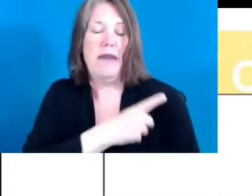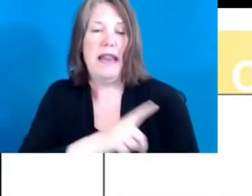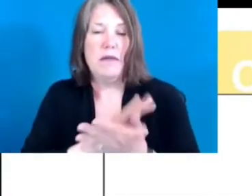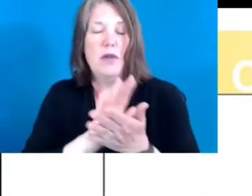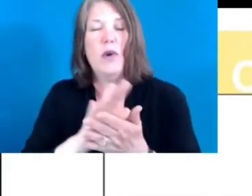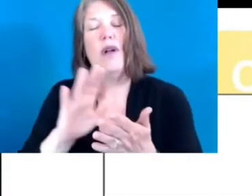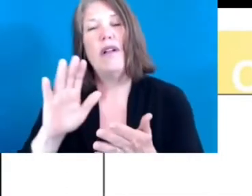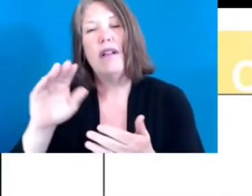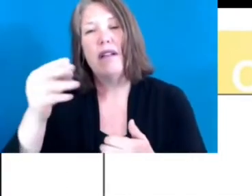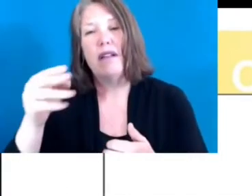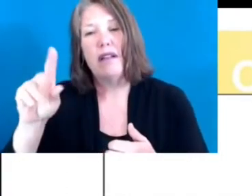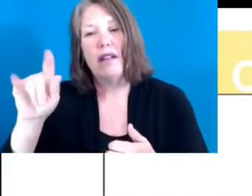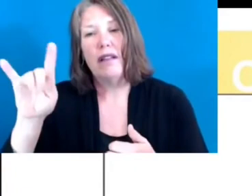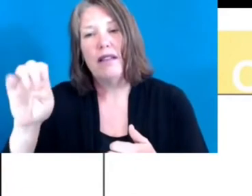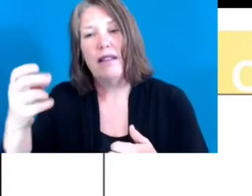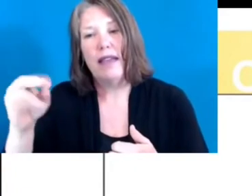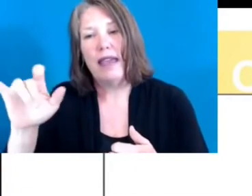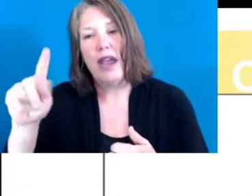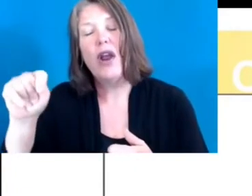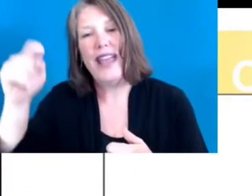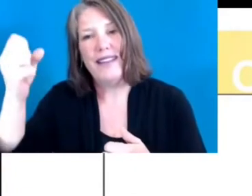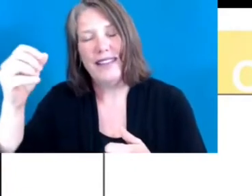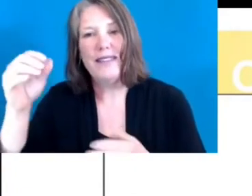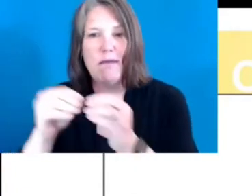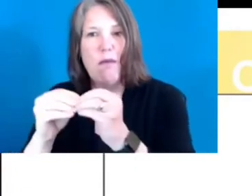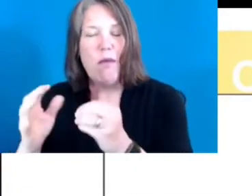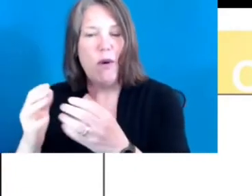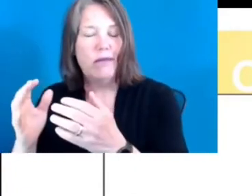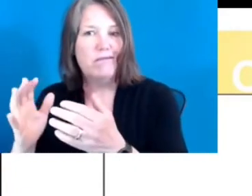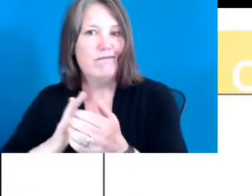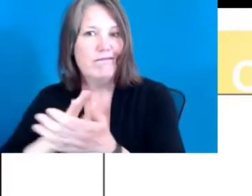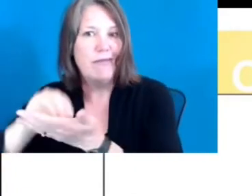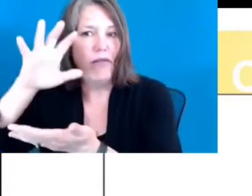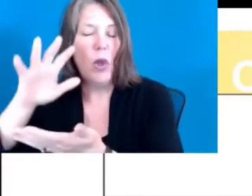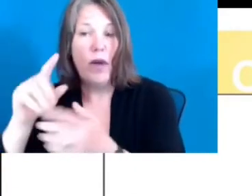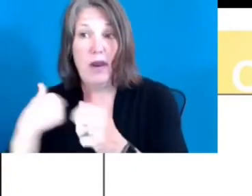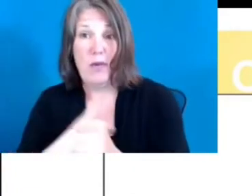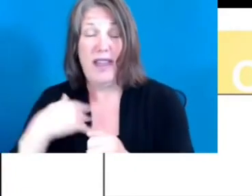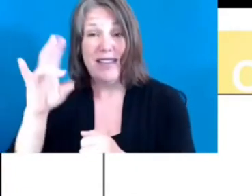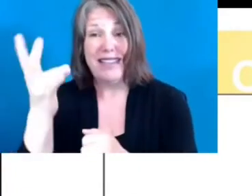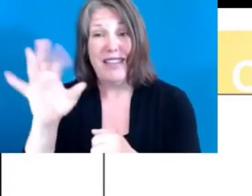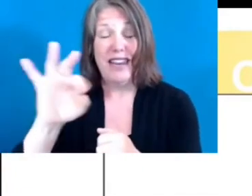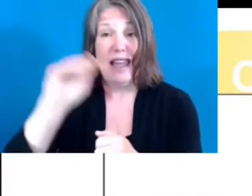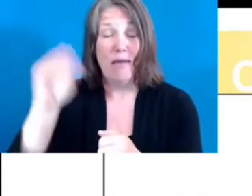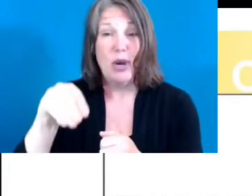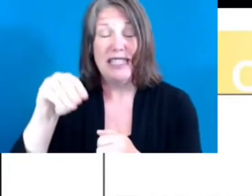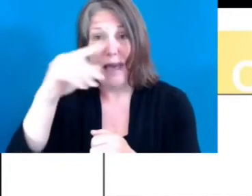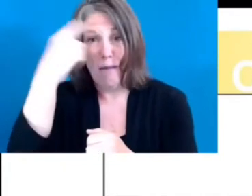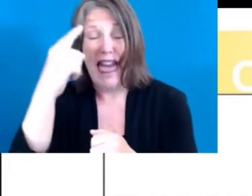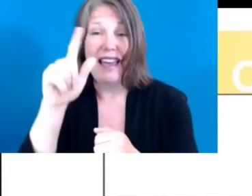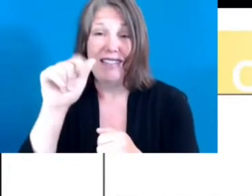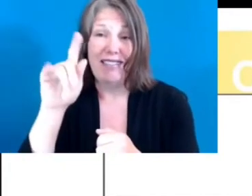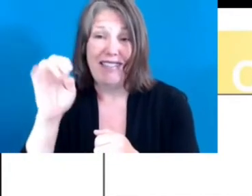And as you can see, we have 79% Black children. Lake Harriet has 24. And just go down the grade, who is